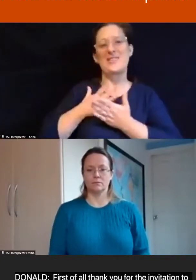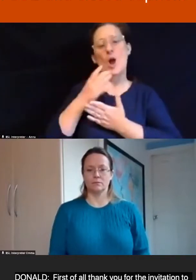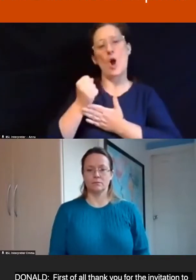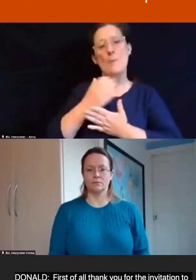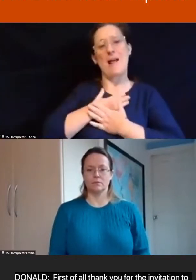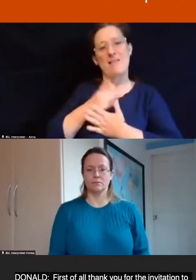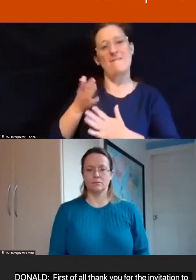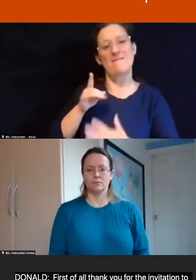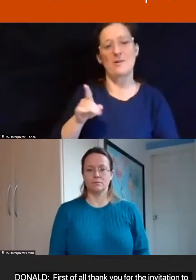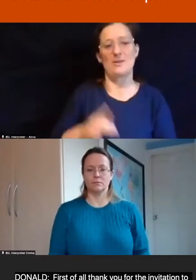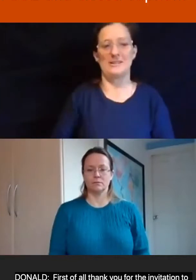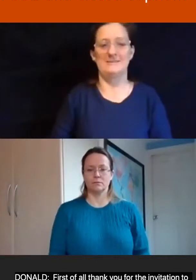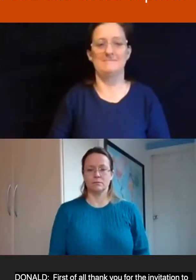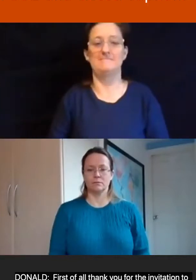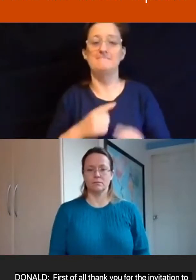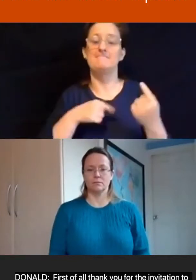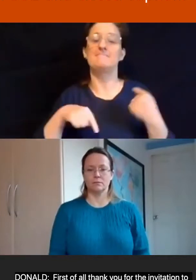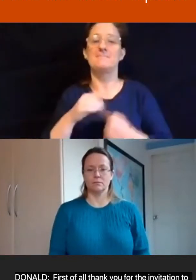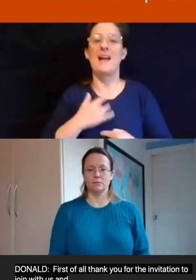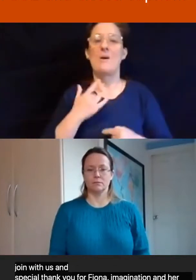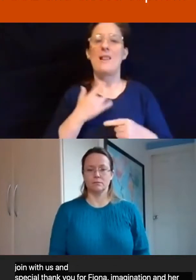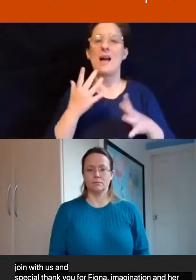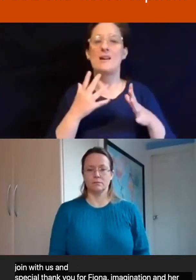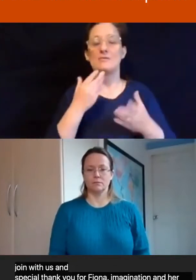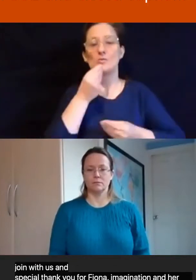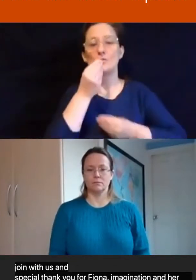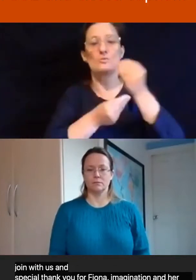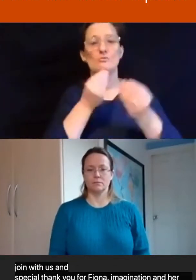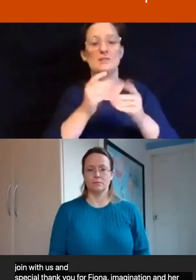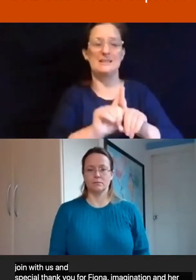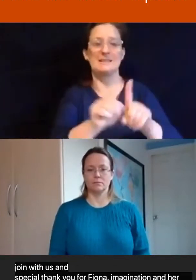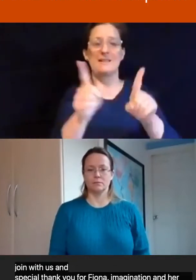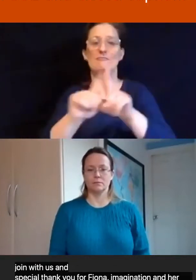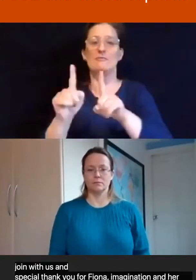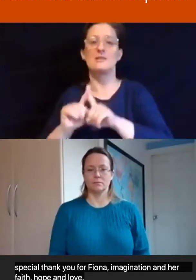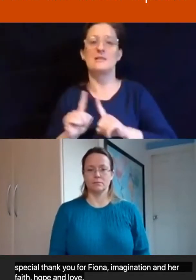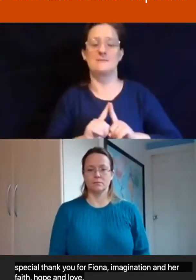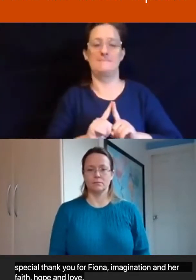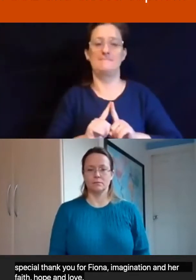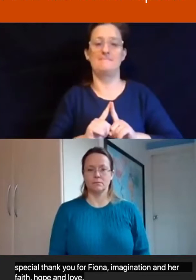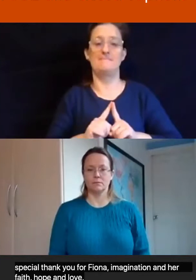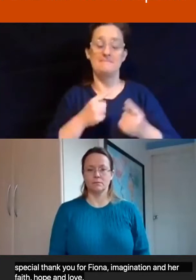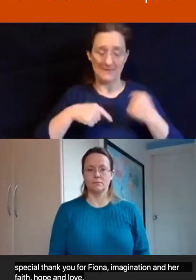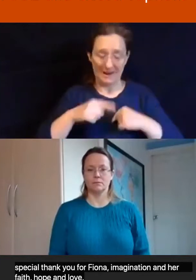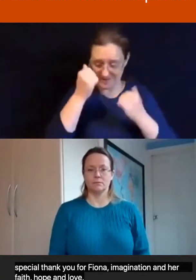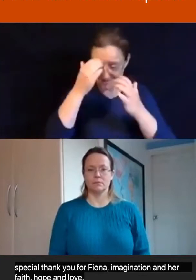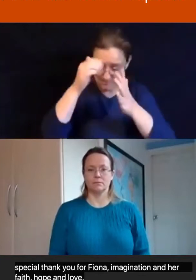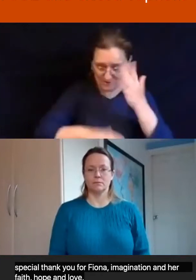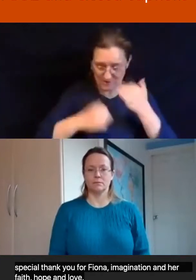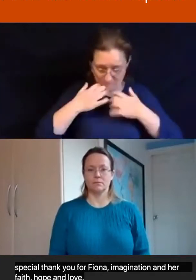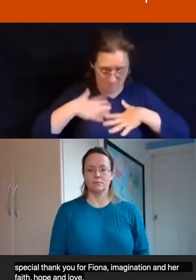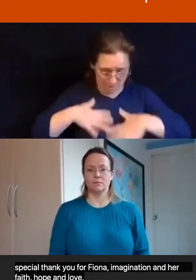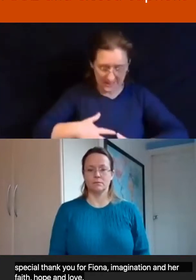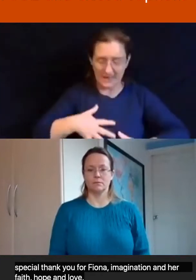Our life stories are all different. Our experience of our body, the